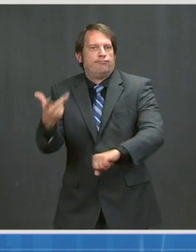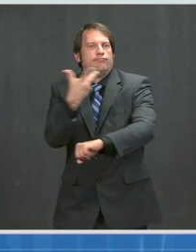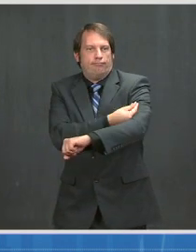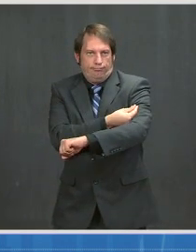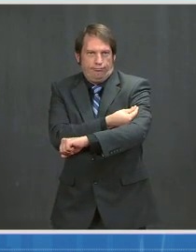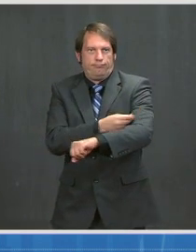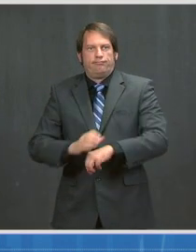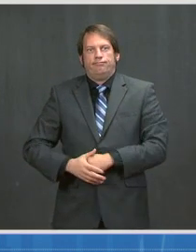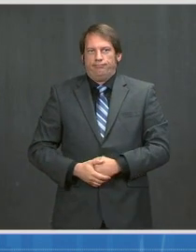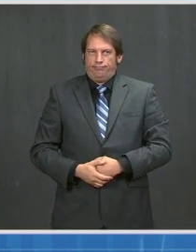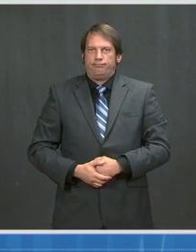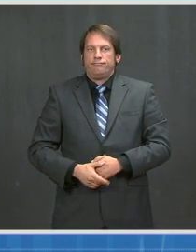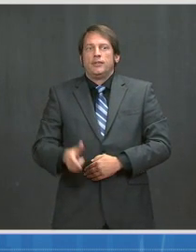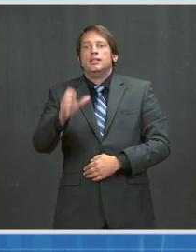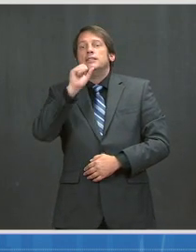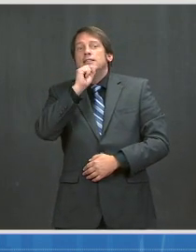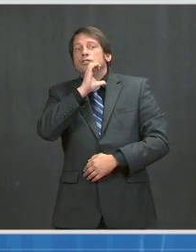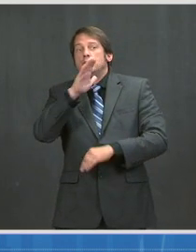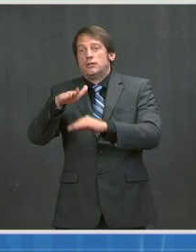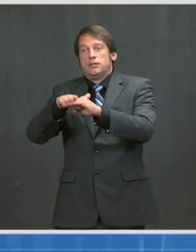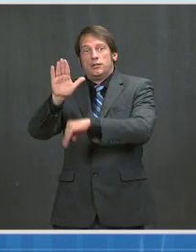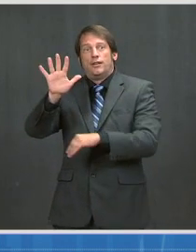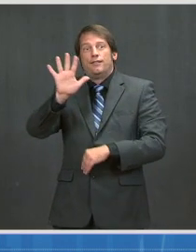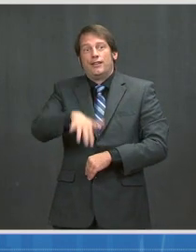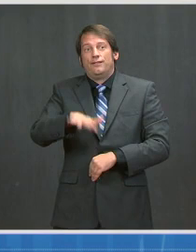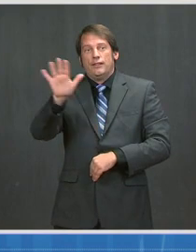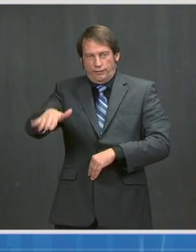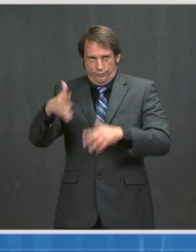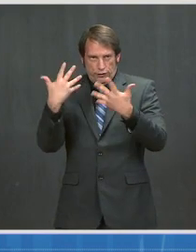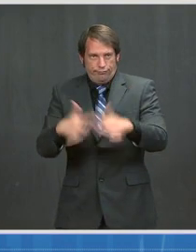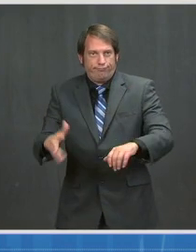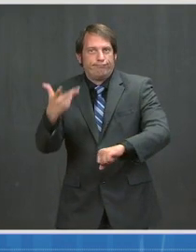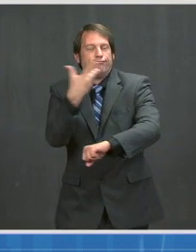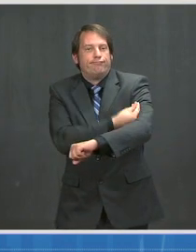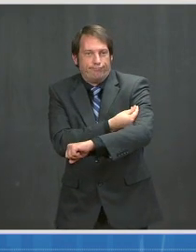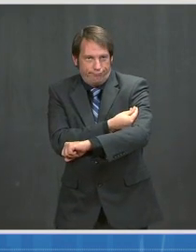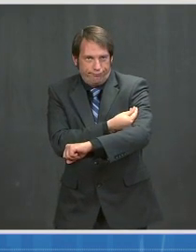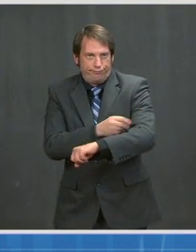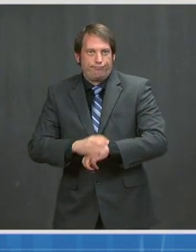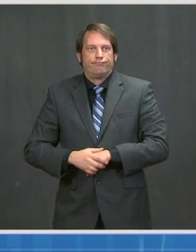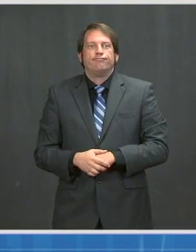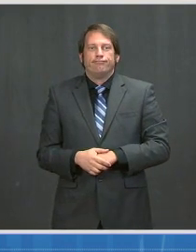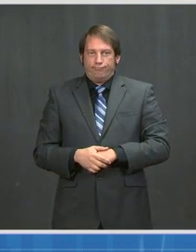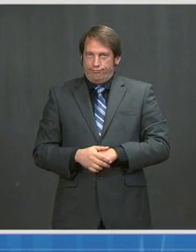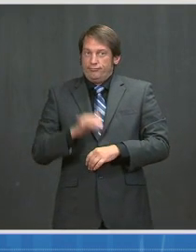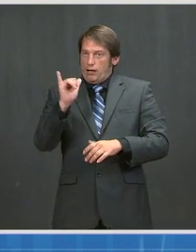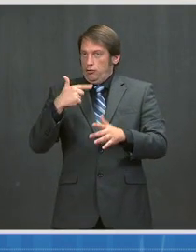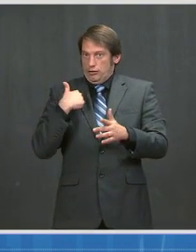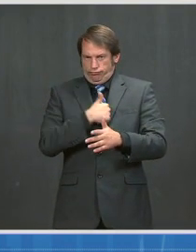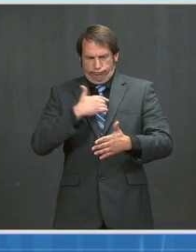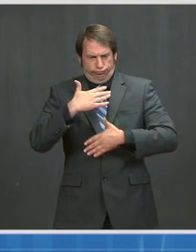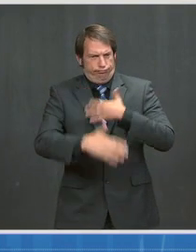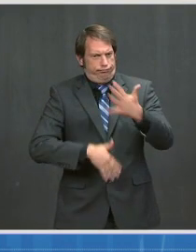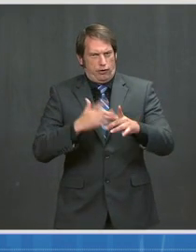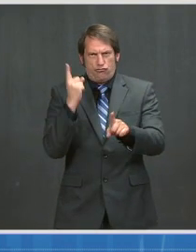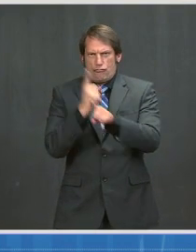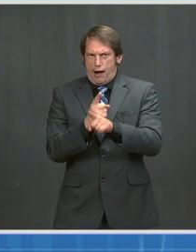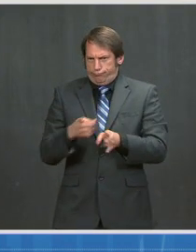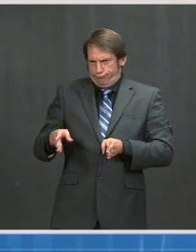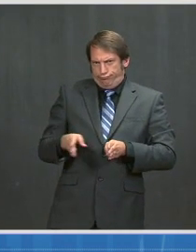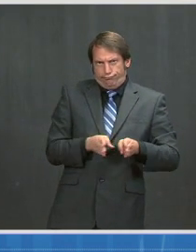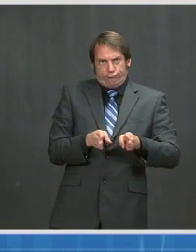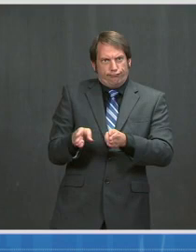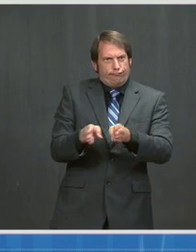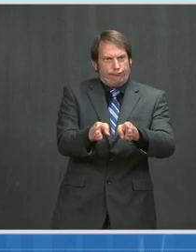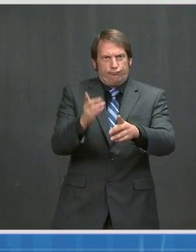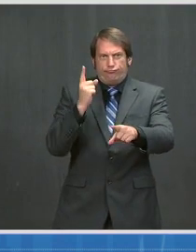fully vaccinated. So we're headed in the right direction. But as you heard the President say, we're not